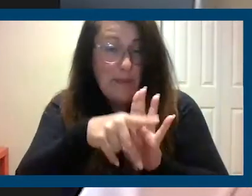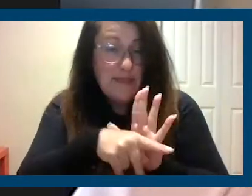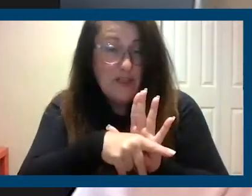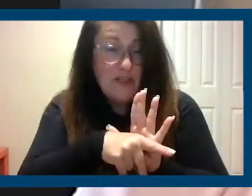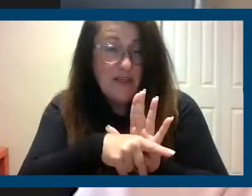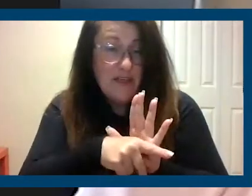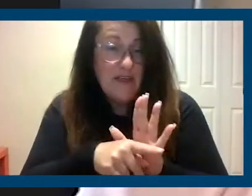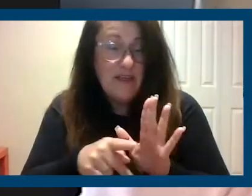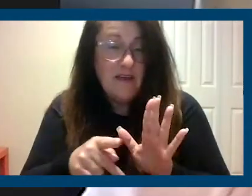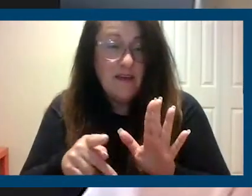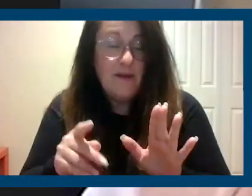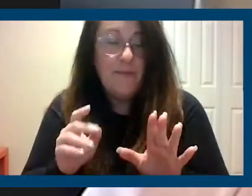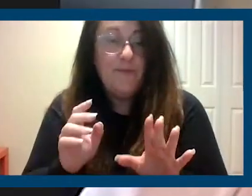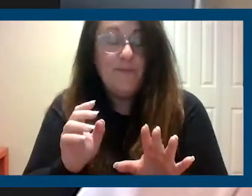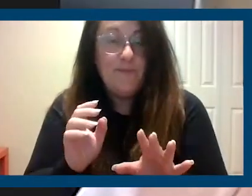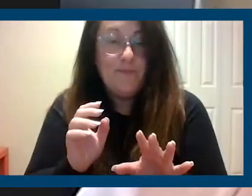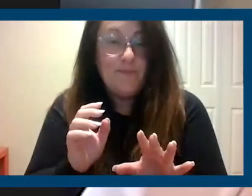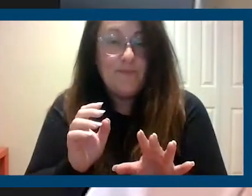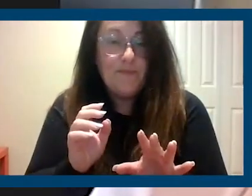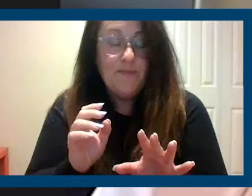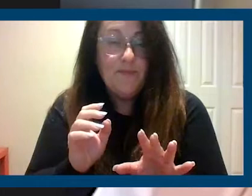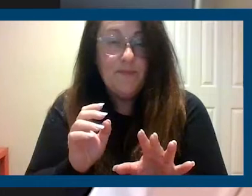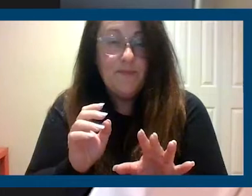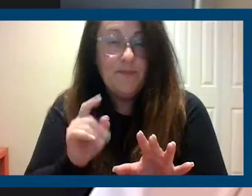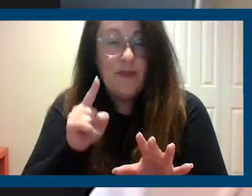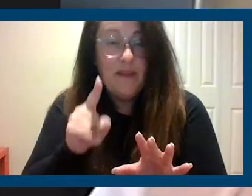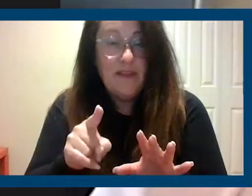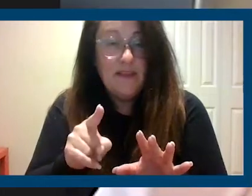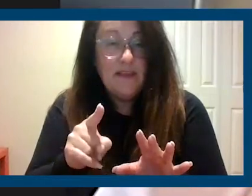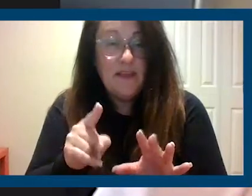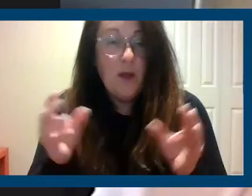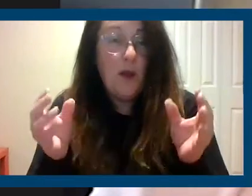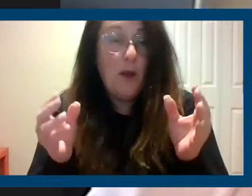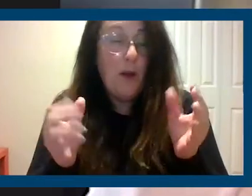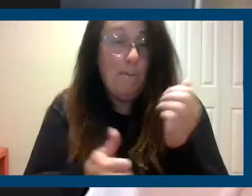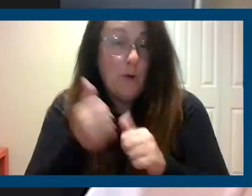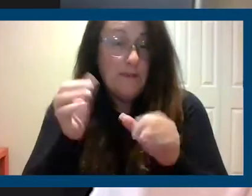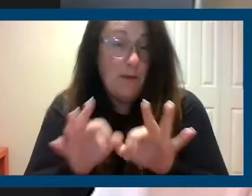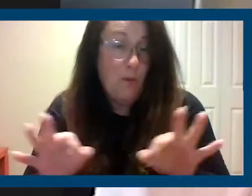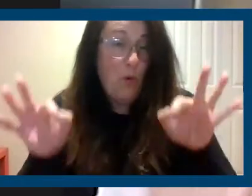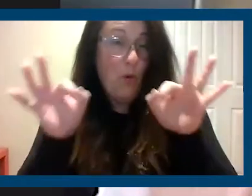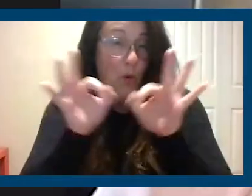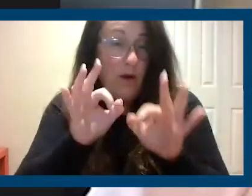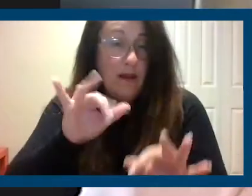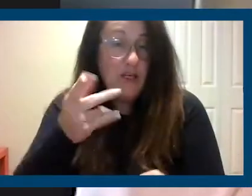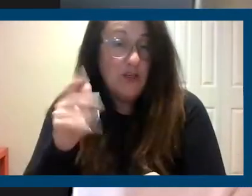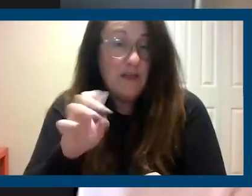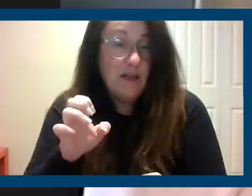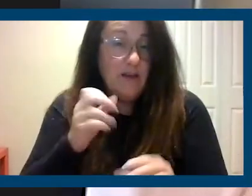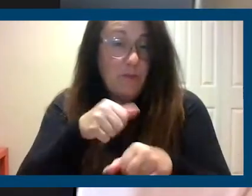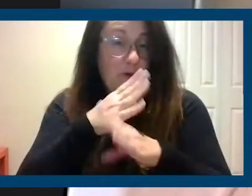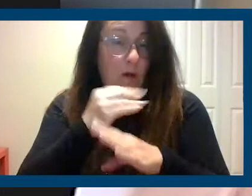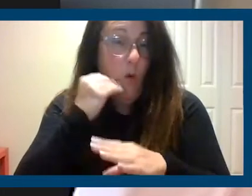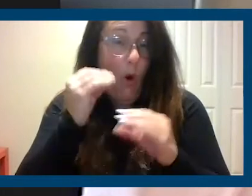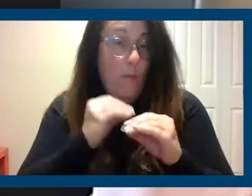homeless and low-income communities. This is, I think, the most important initiative for preventing homelessness. And